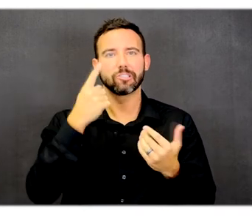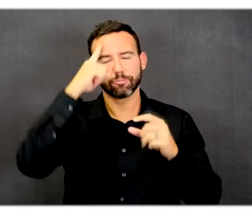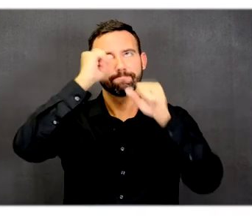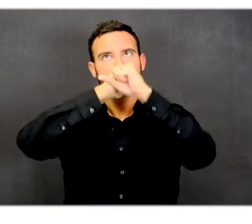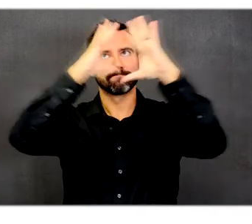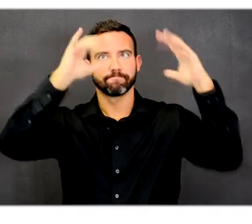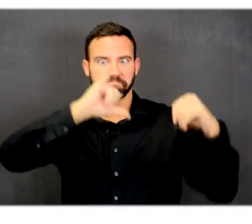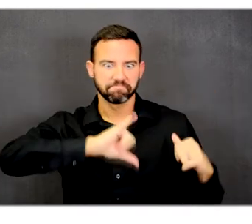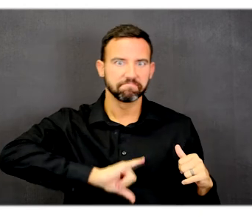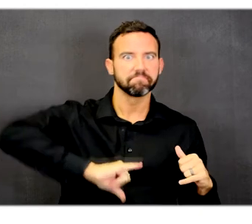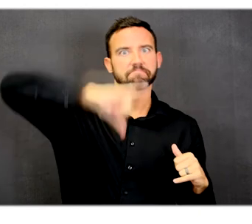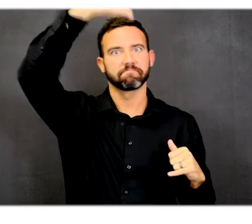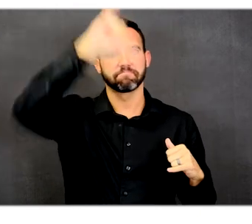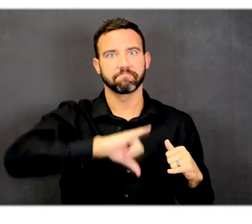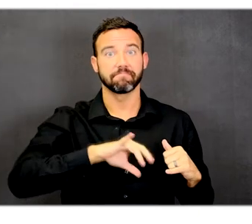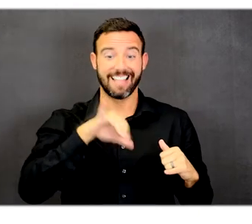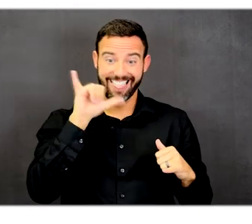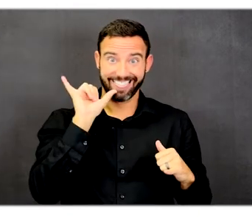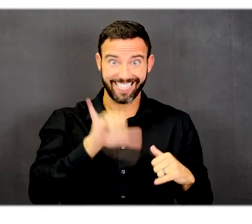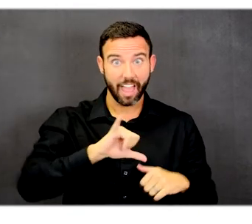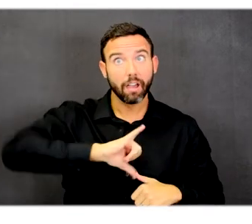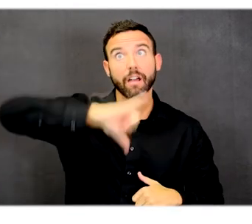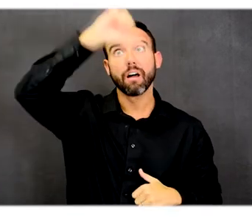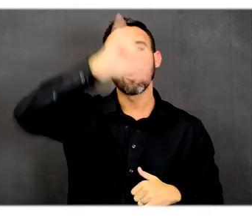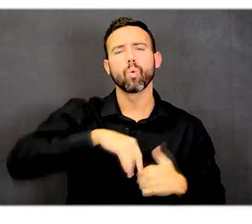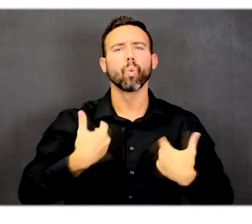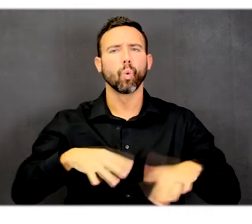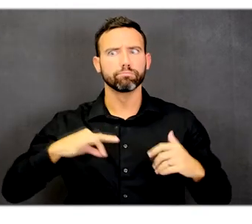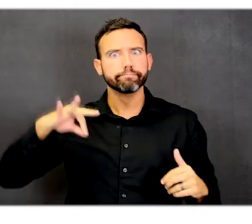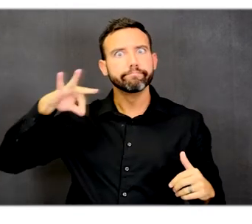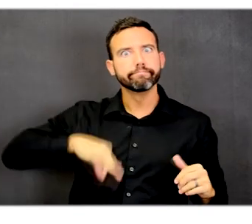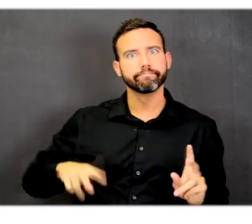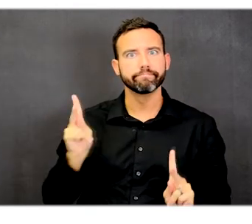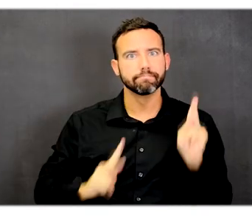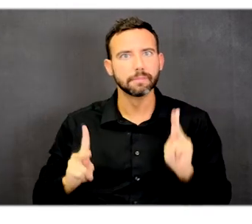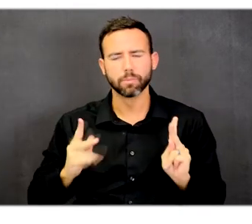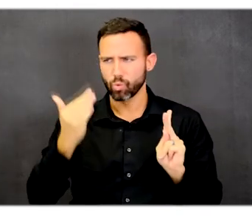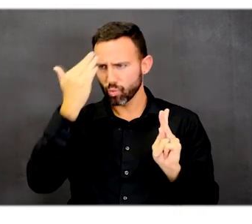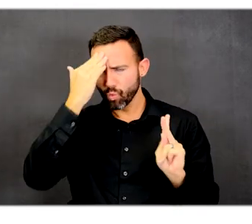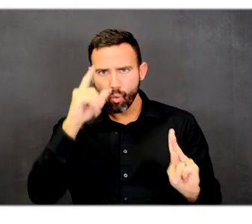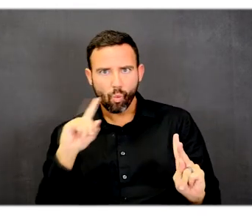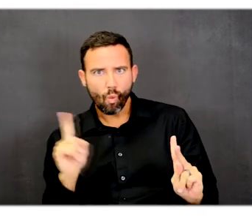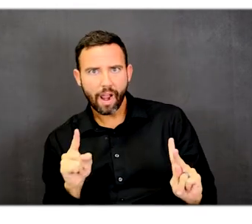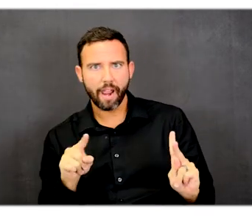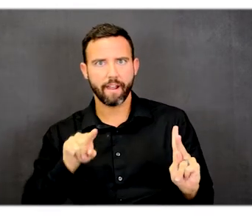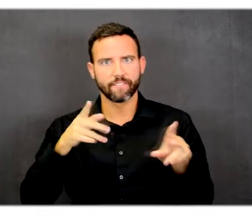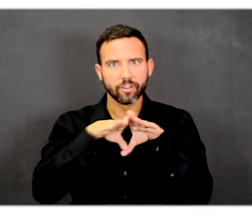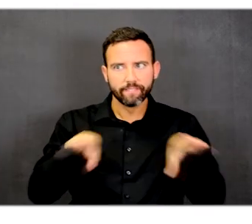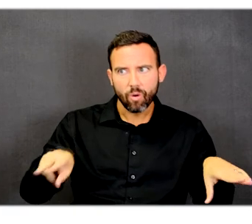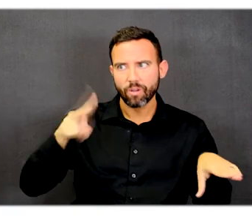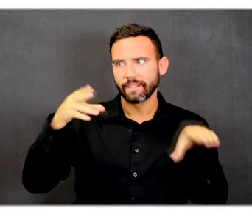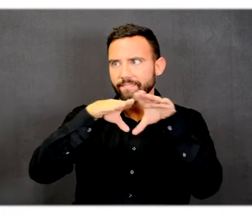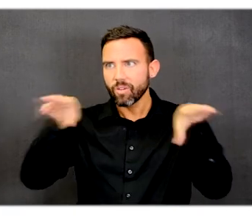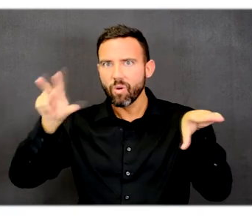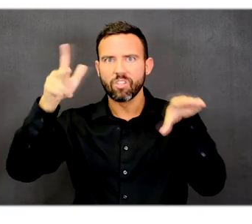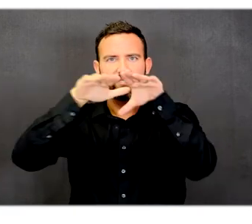that commonality between the floor levels is very helpful for people to understand where they are in the building and where they need to go.